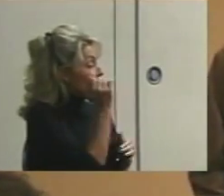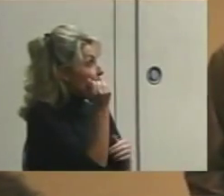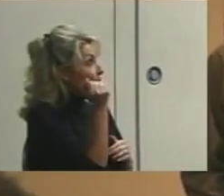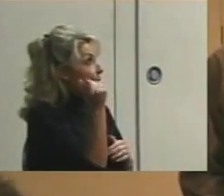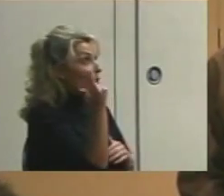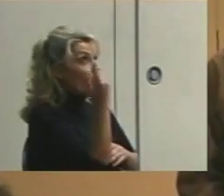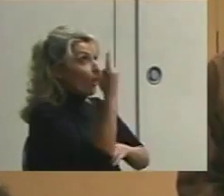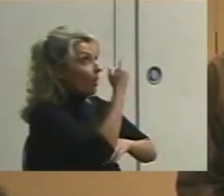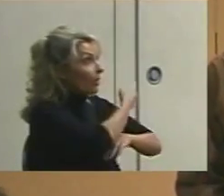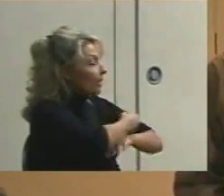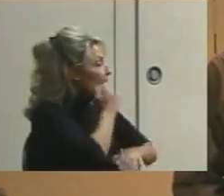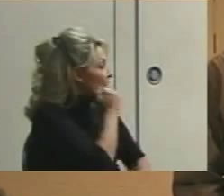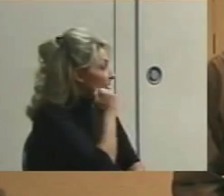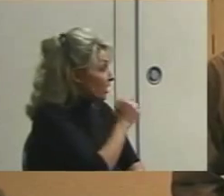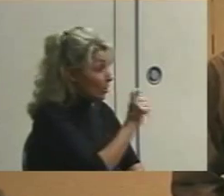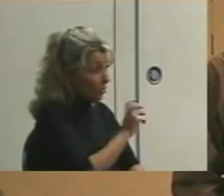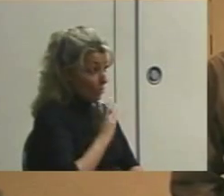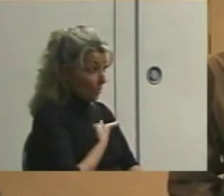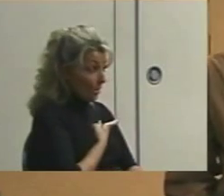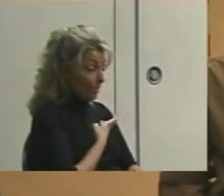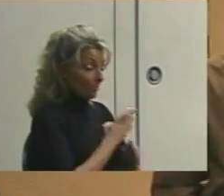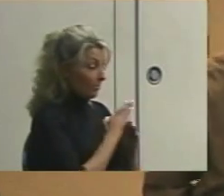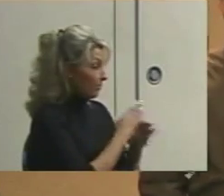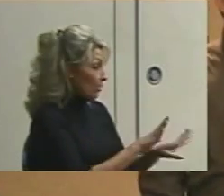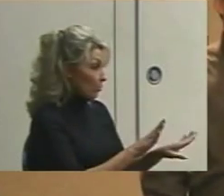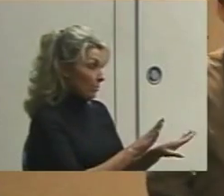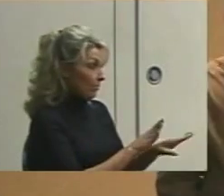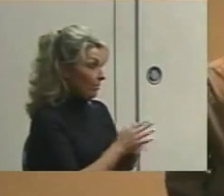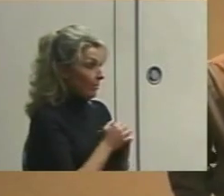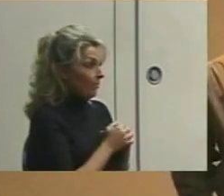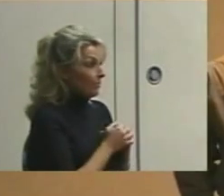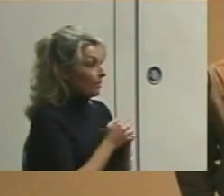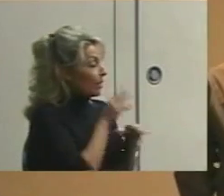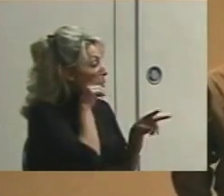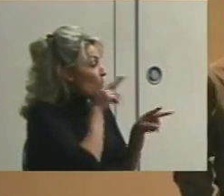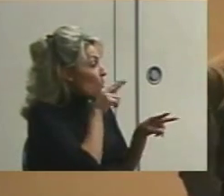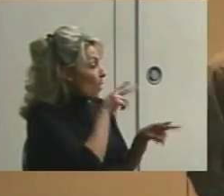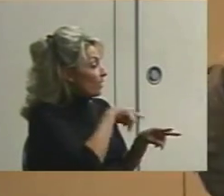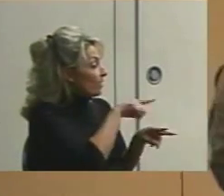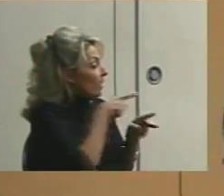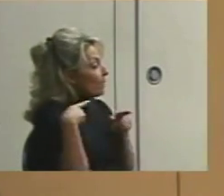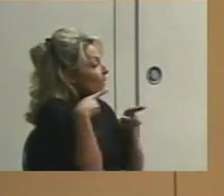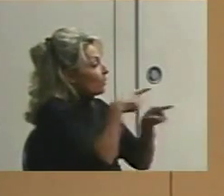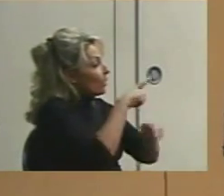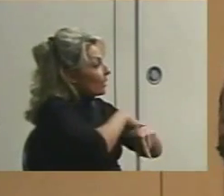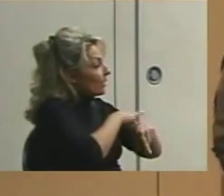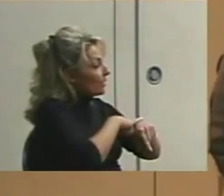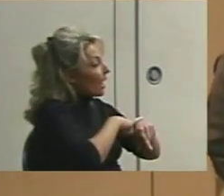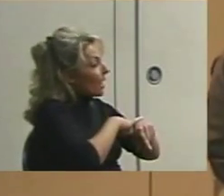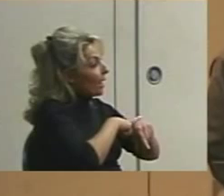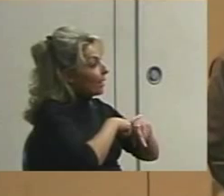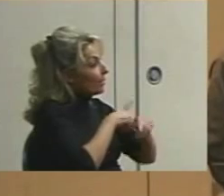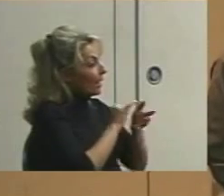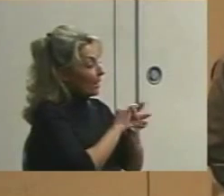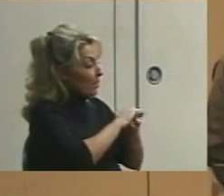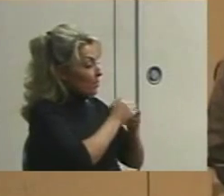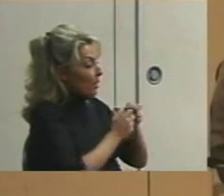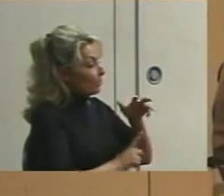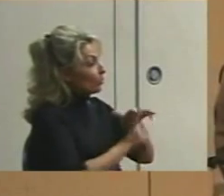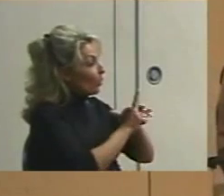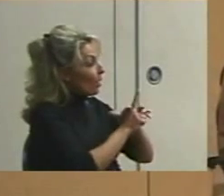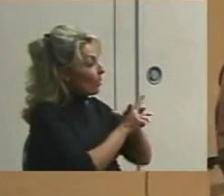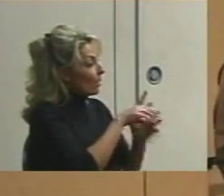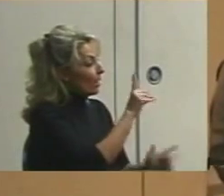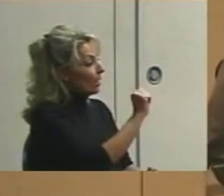every day? Don't. Watch them during the times when it's a problem. So data